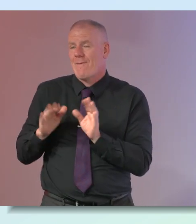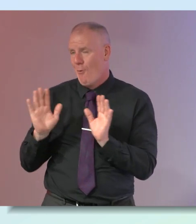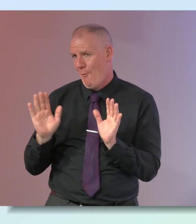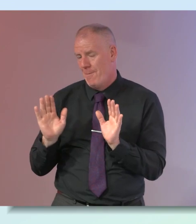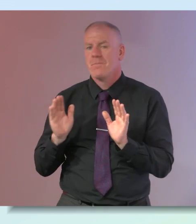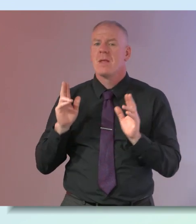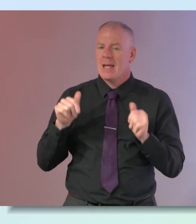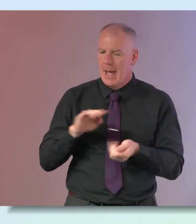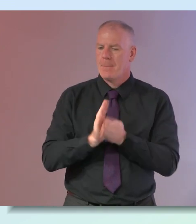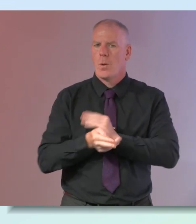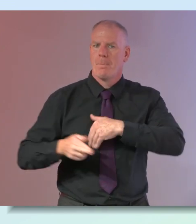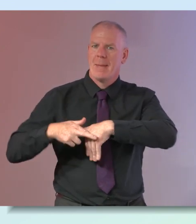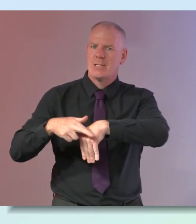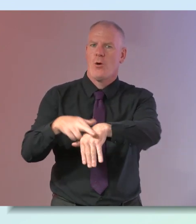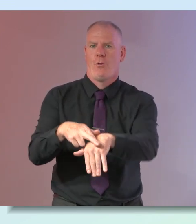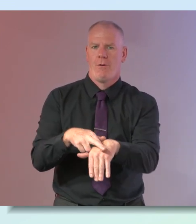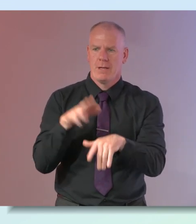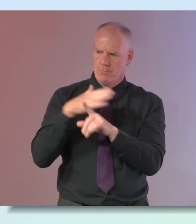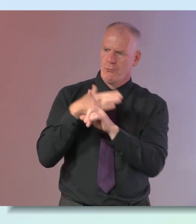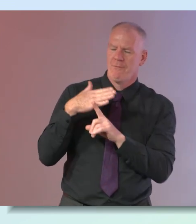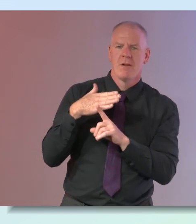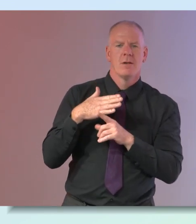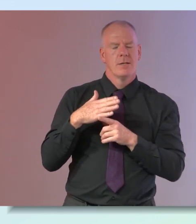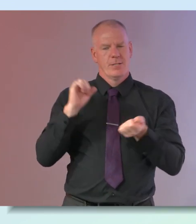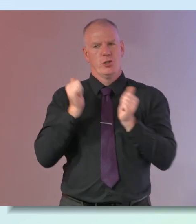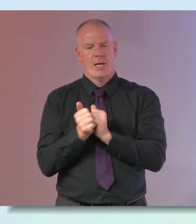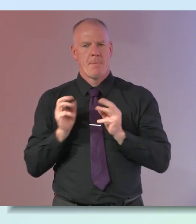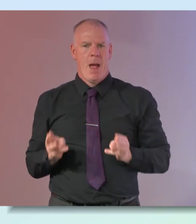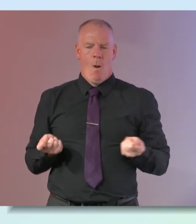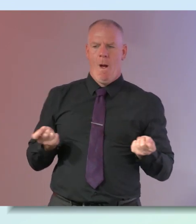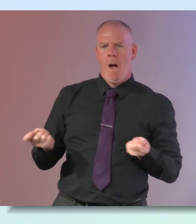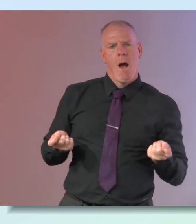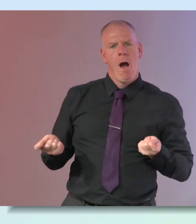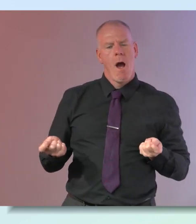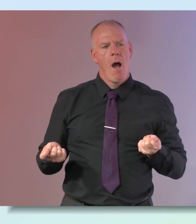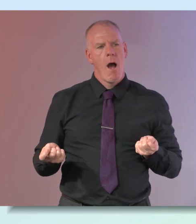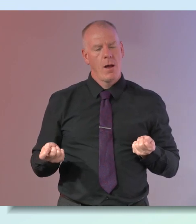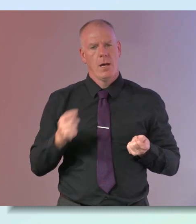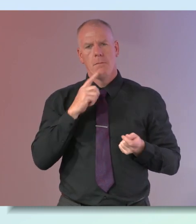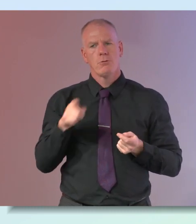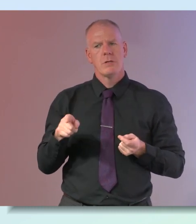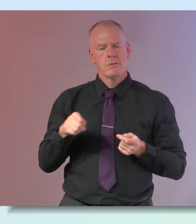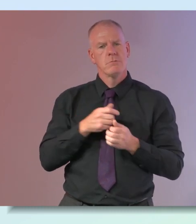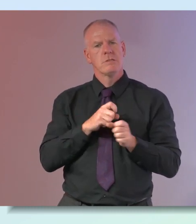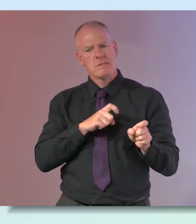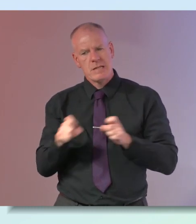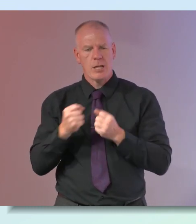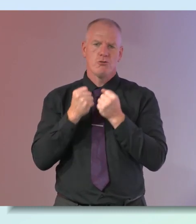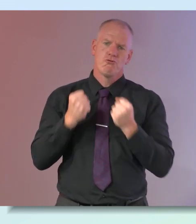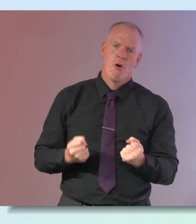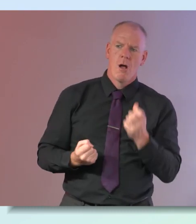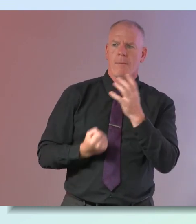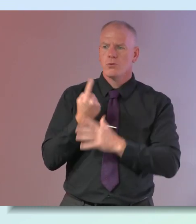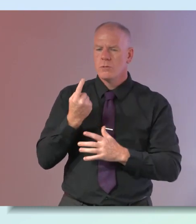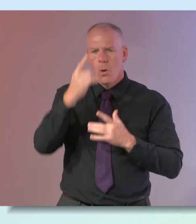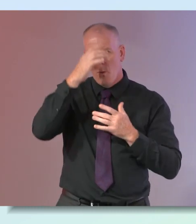what i can get better at this you know we come into a real change of power and it's such a cliche to say it in that way but i think there's such opportunities our well-being is